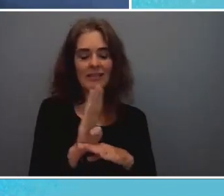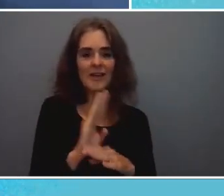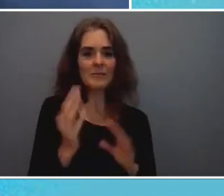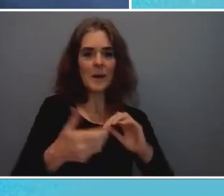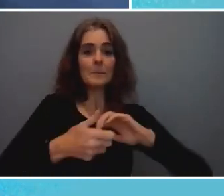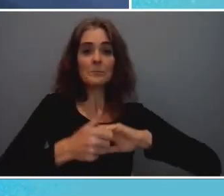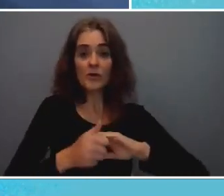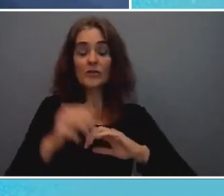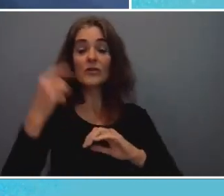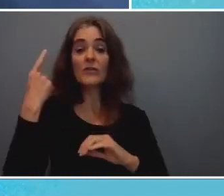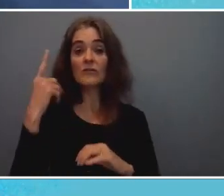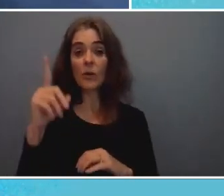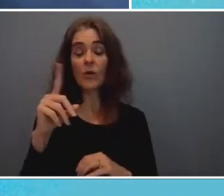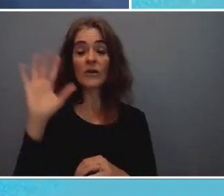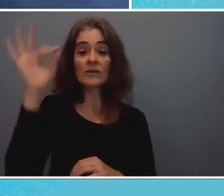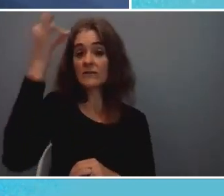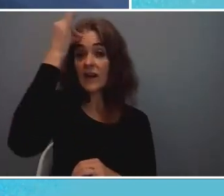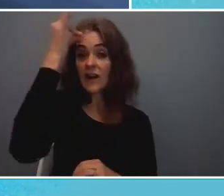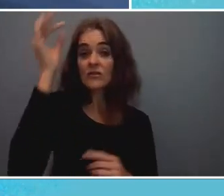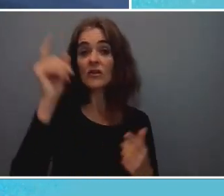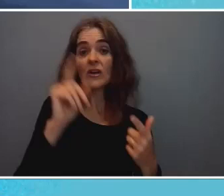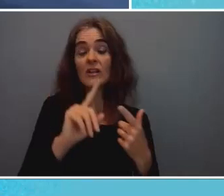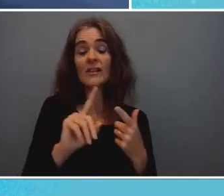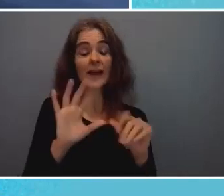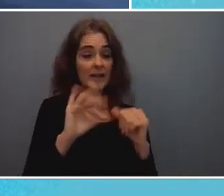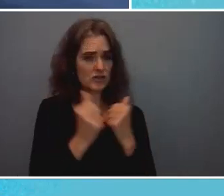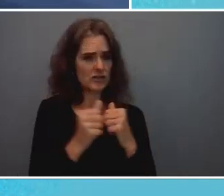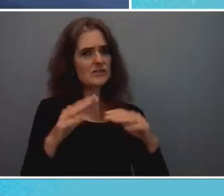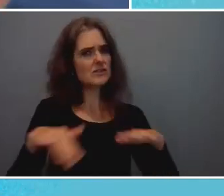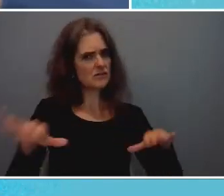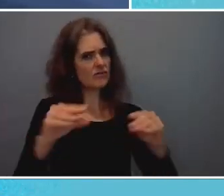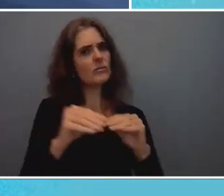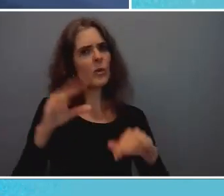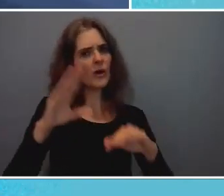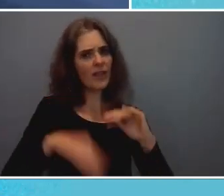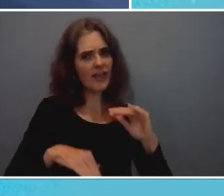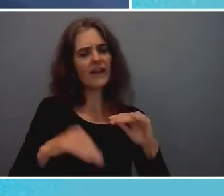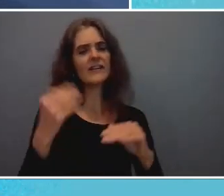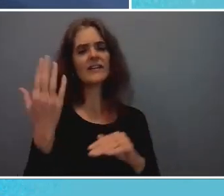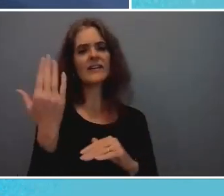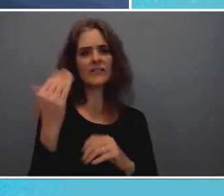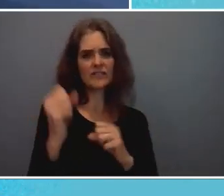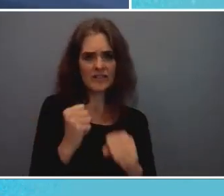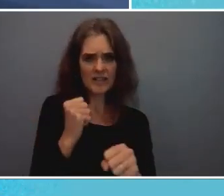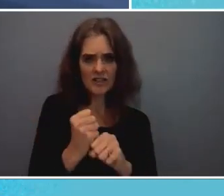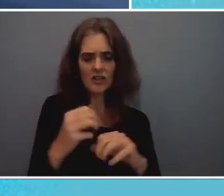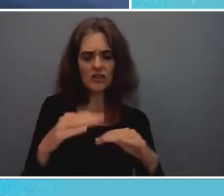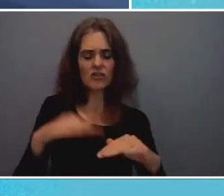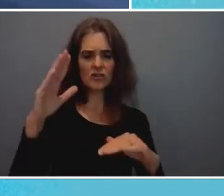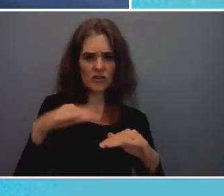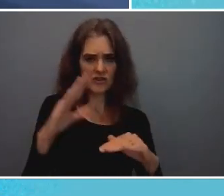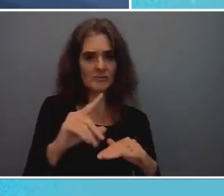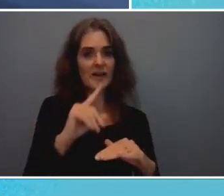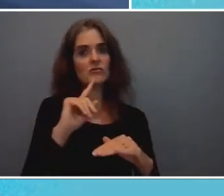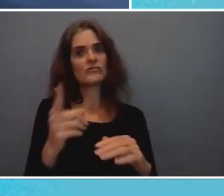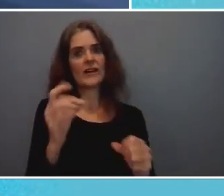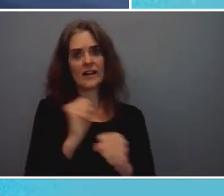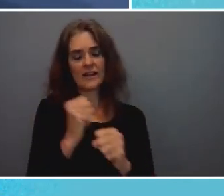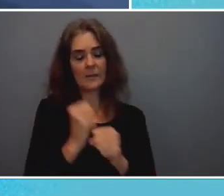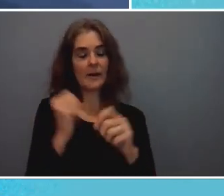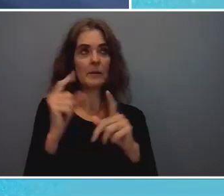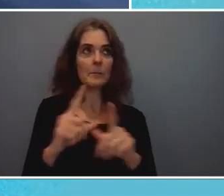federal agencies for more than 15 years, but has really made a splash and a contribution